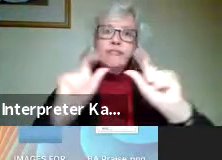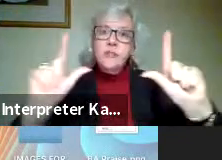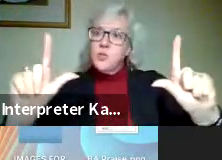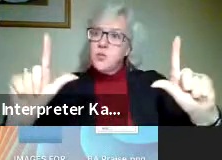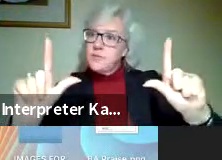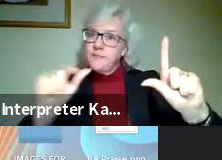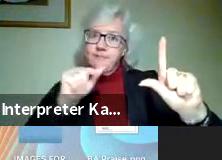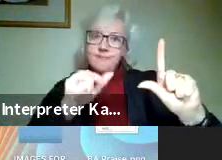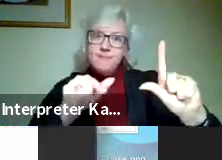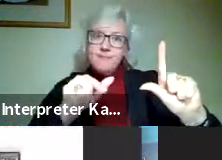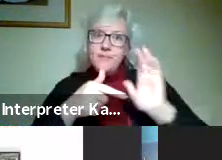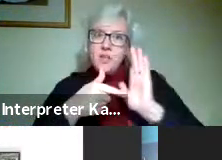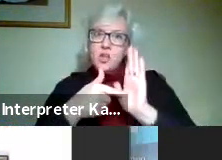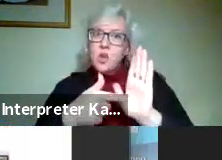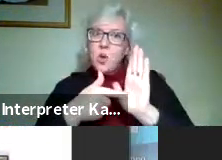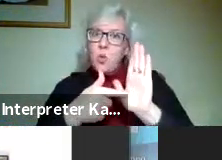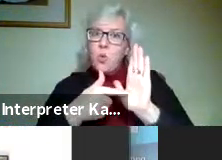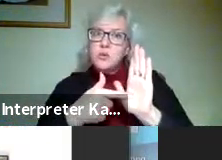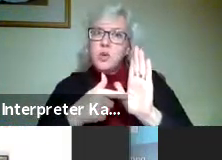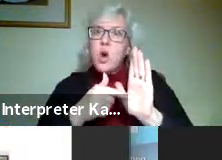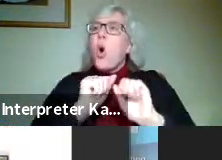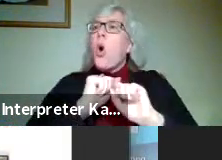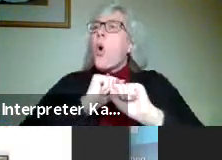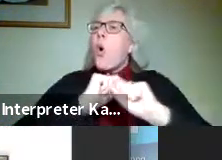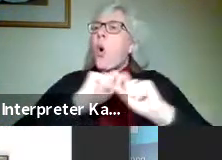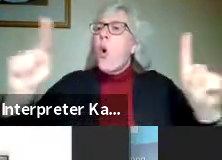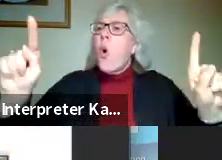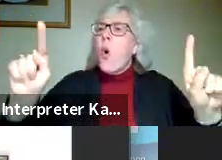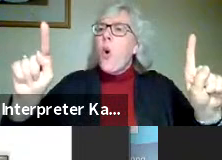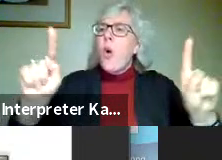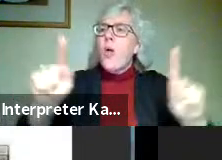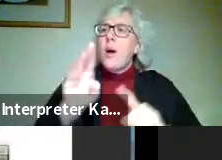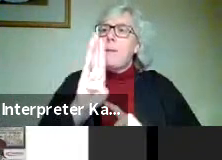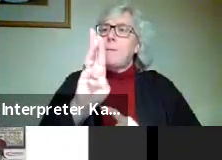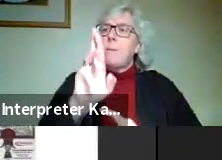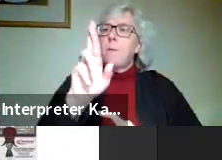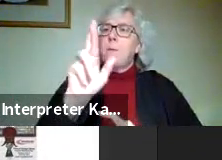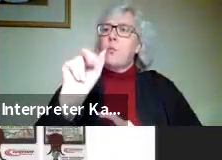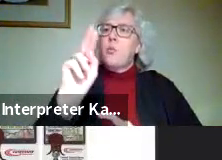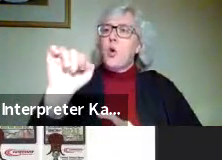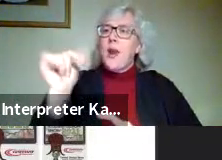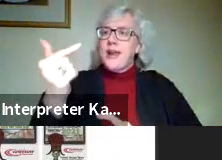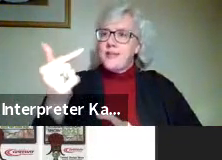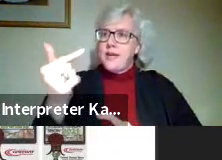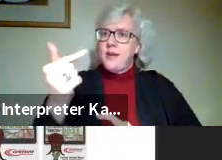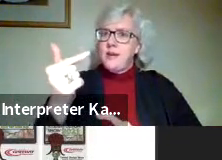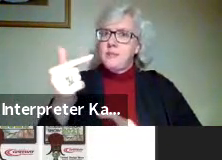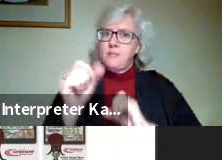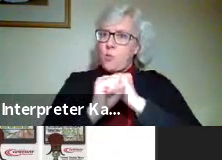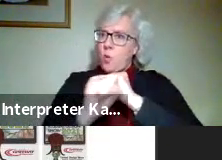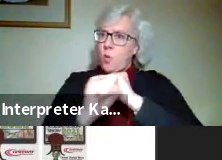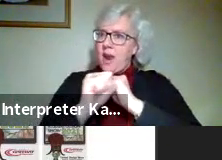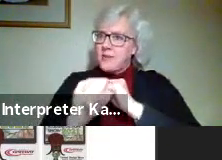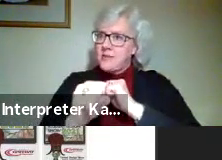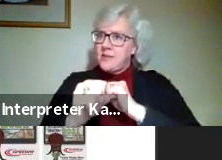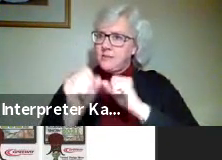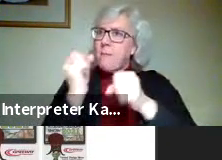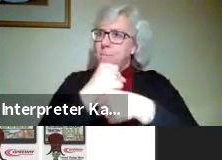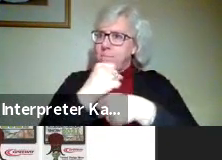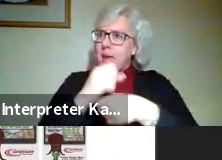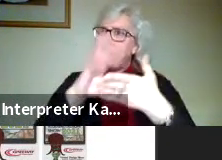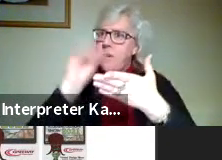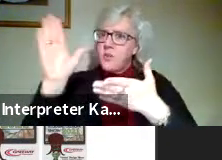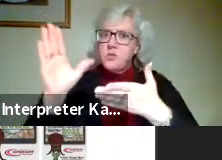shows all of the branding entries that were created by our students